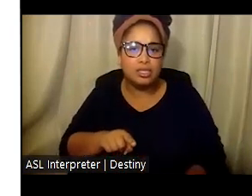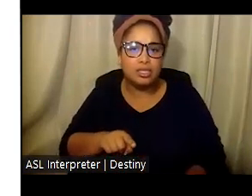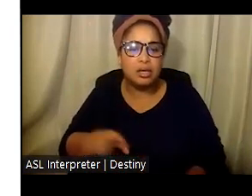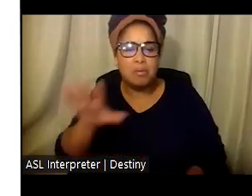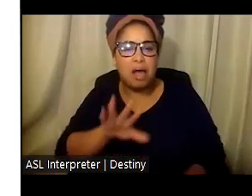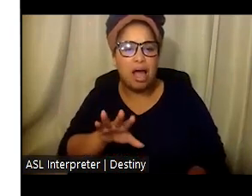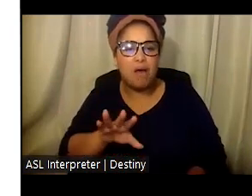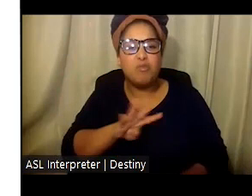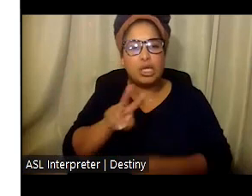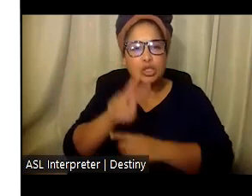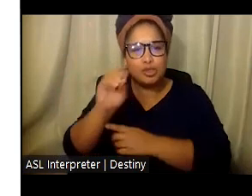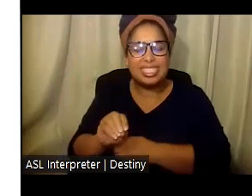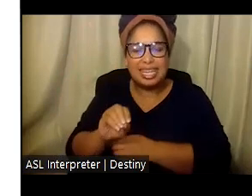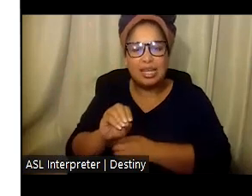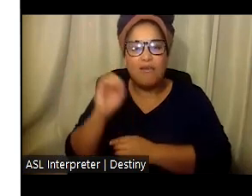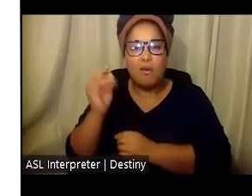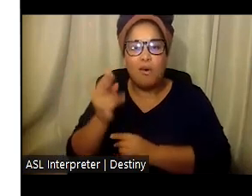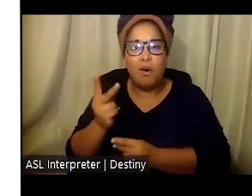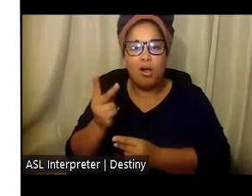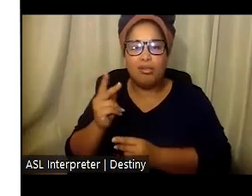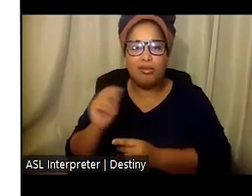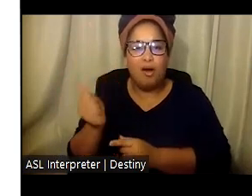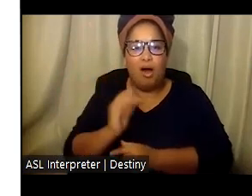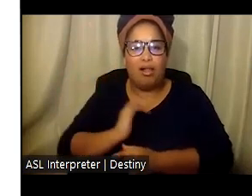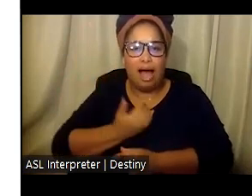roughly 42% of service providers.